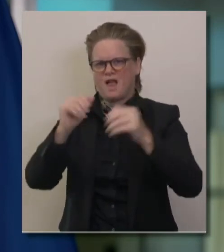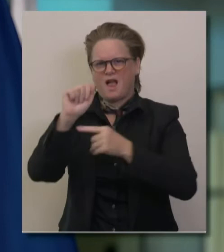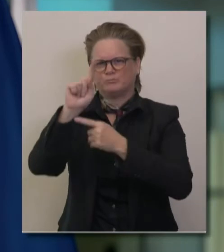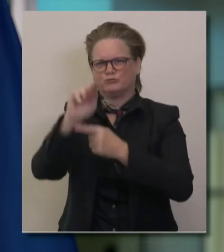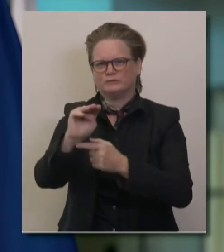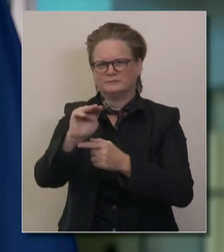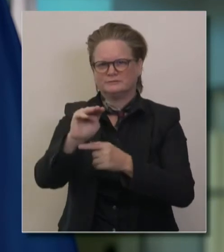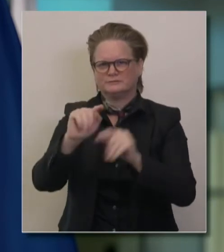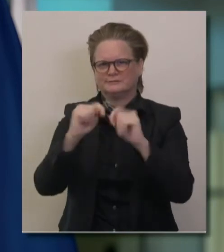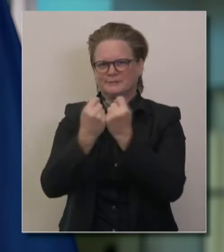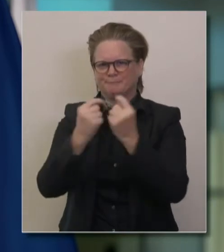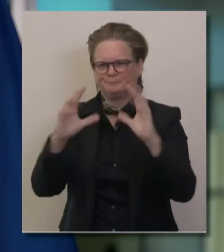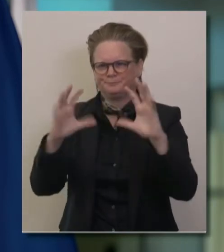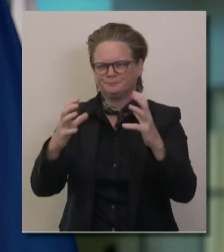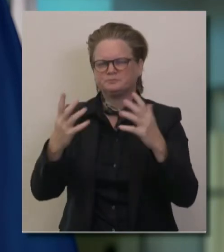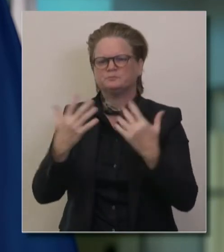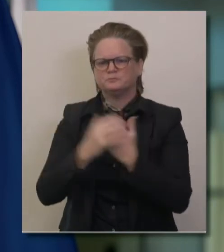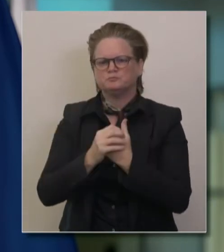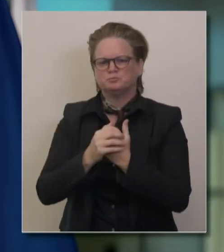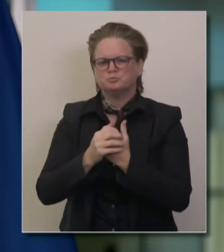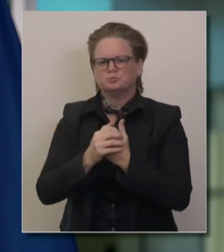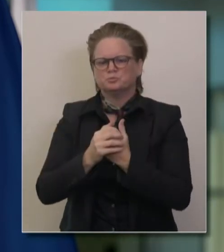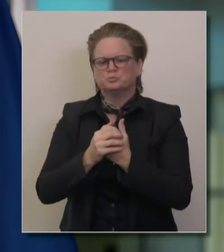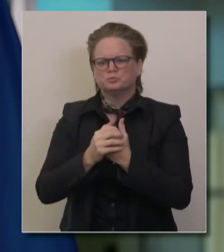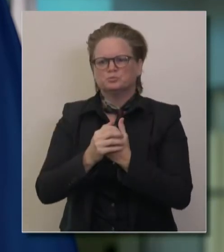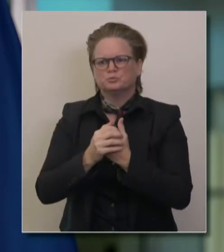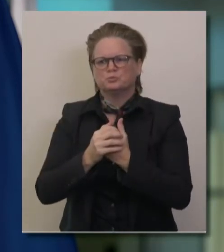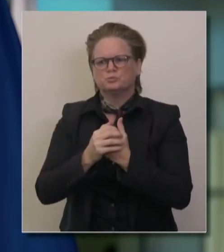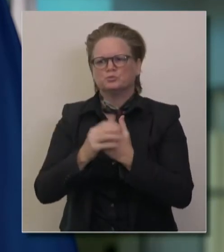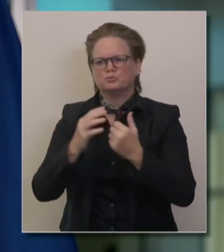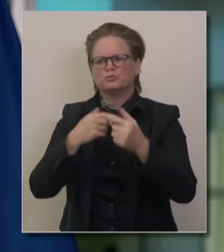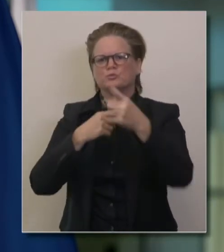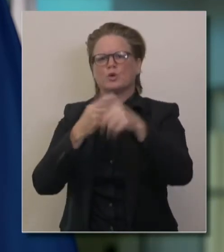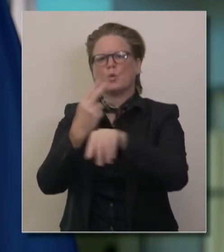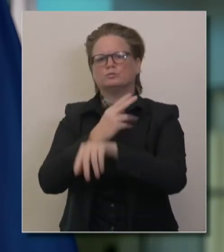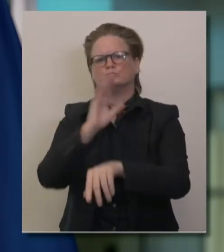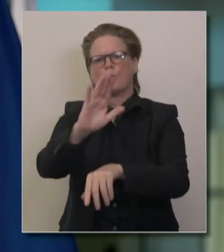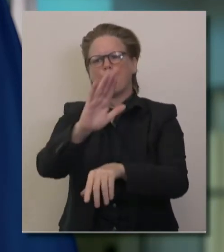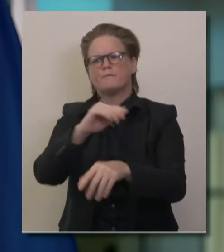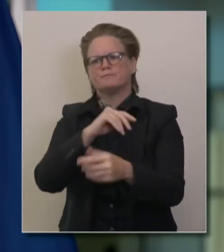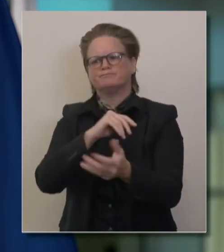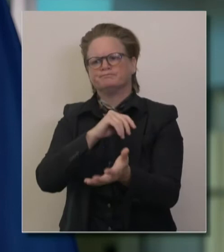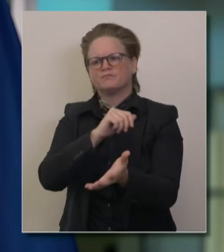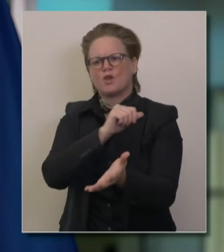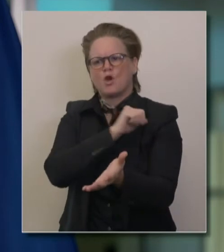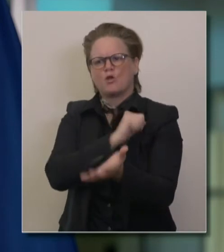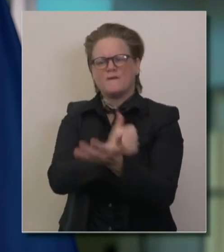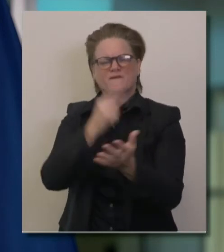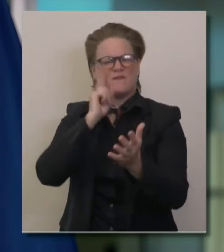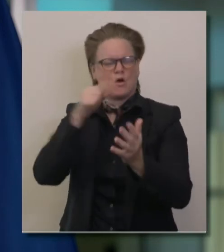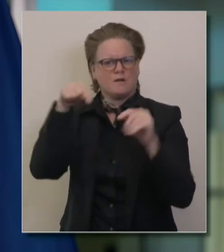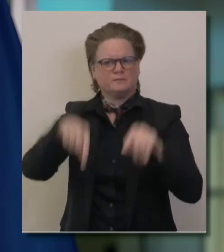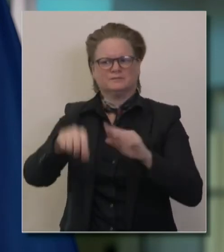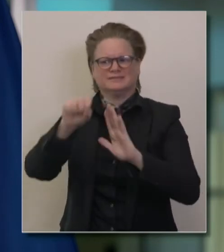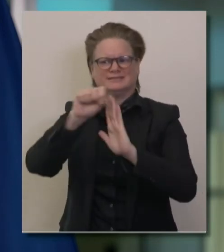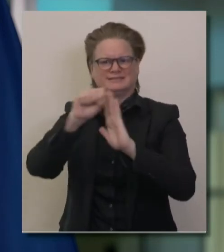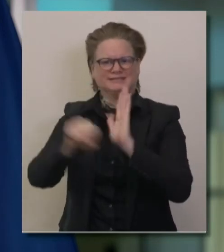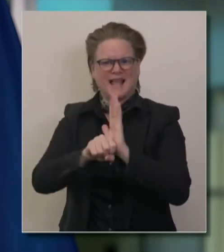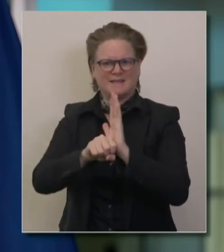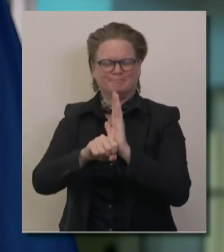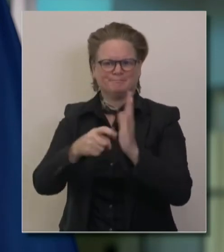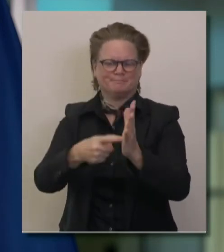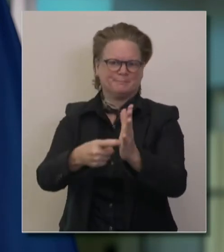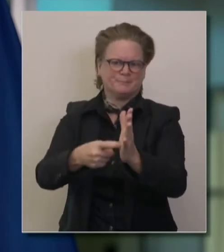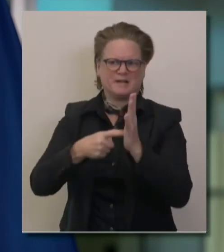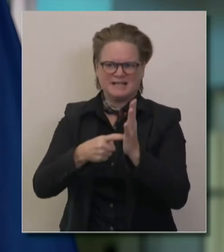hesitated to exercise your executive authority for statewide mandates and uniform restrictions on